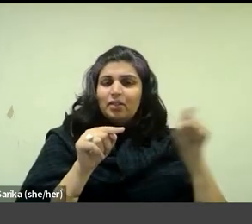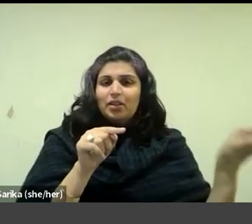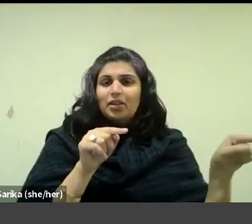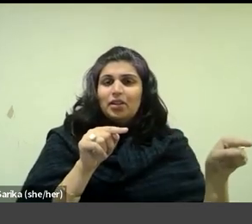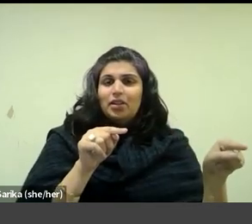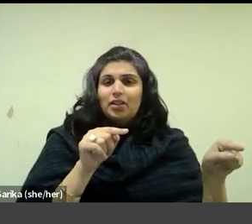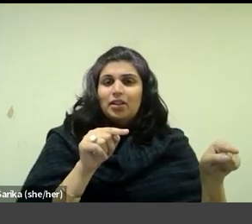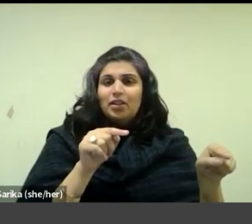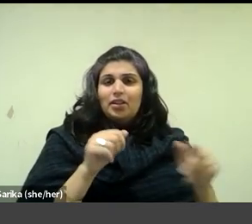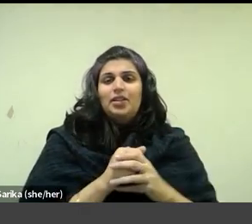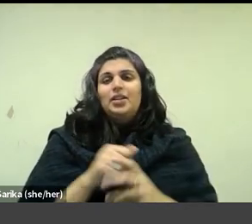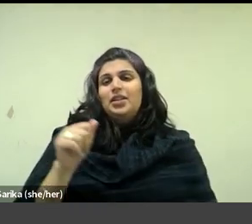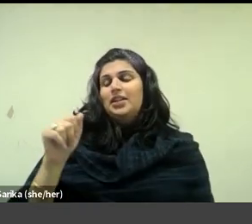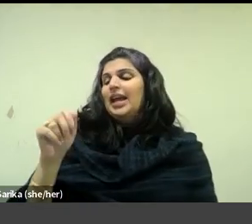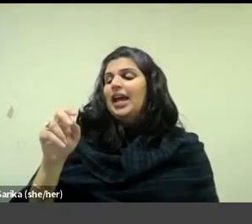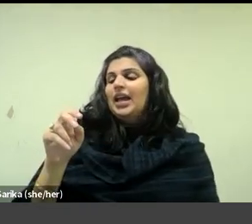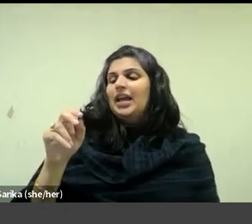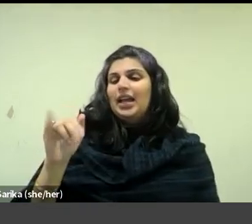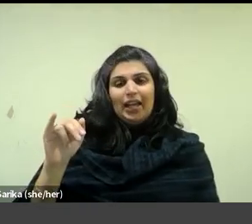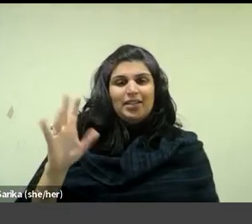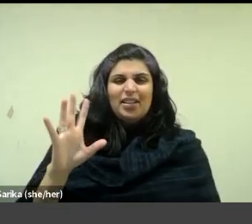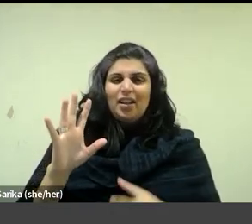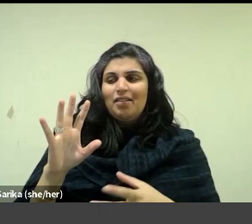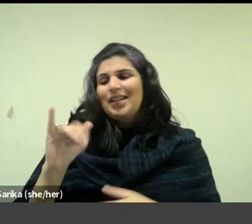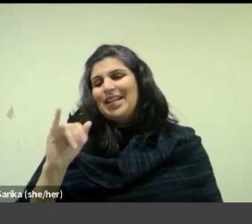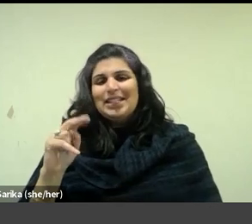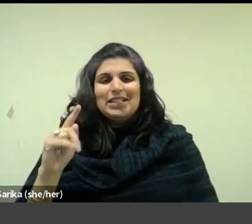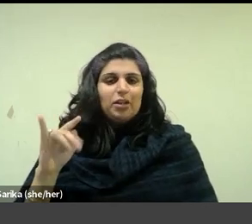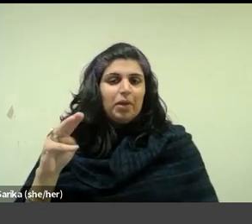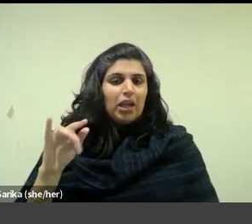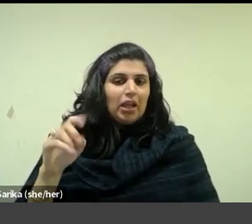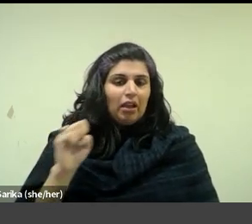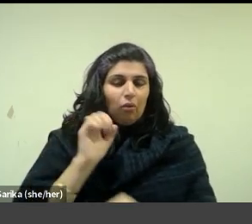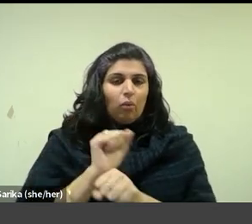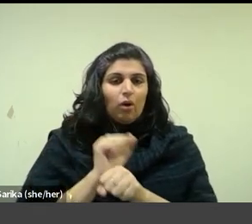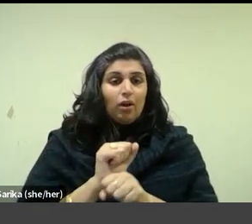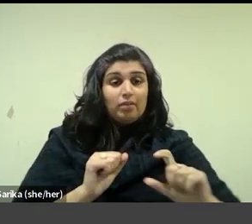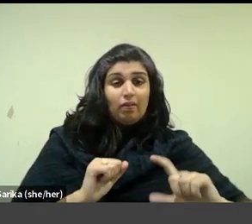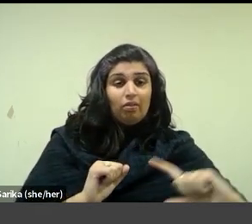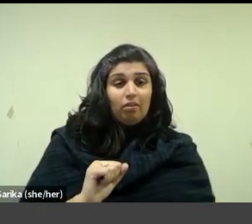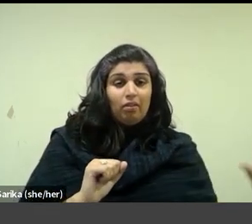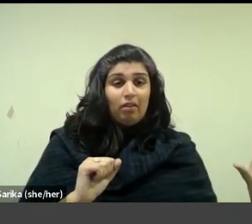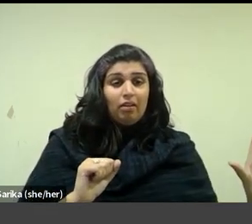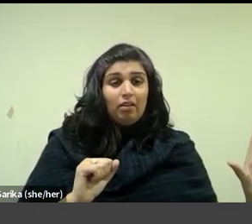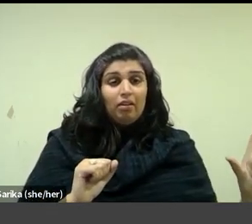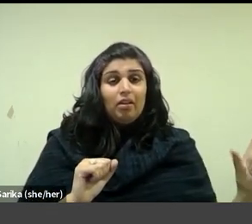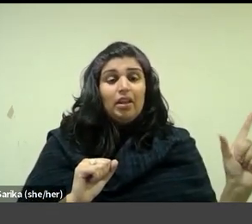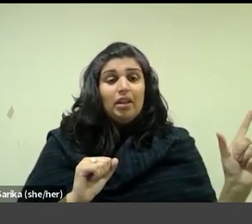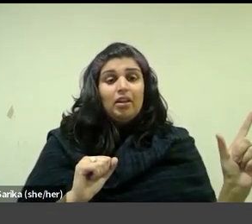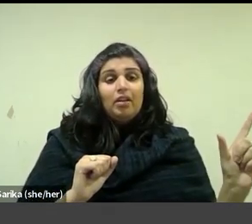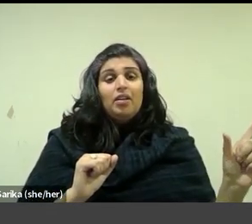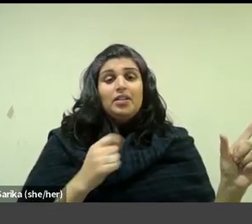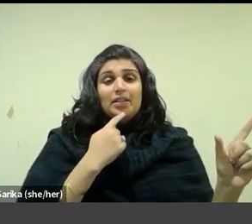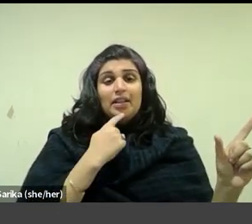antimist or intimist. The influential leftist critic, Gustave, the Geffroy, claimed the eight